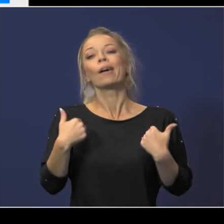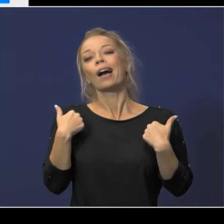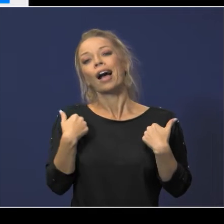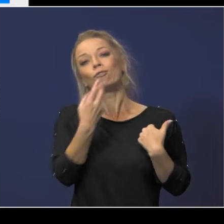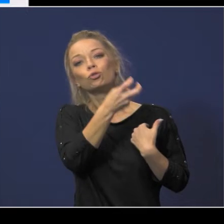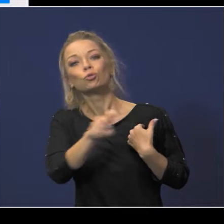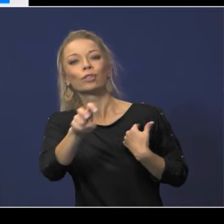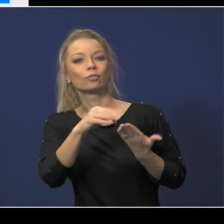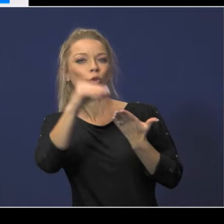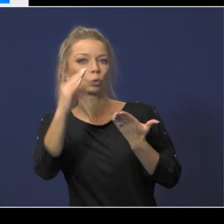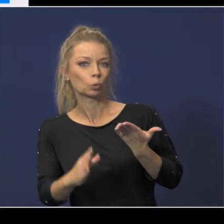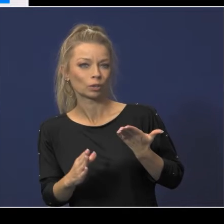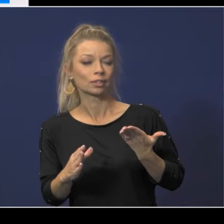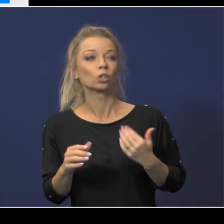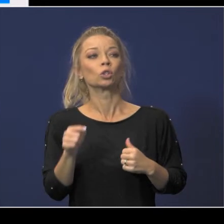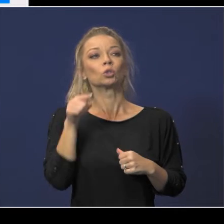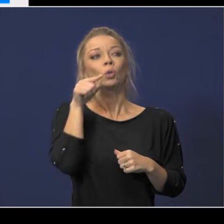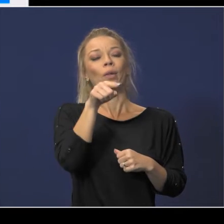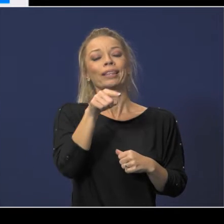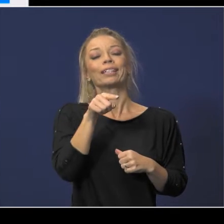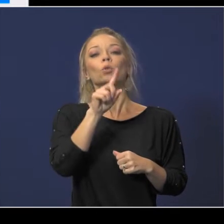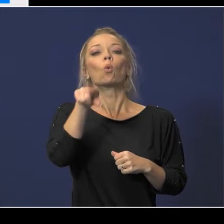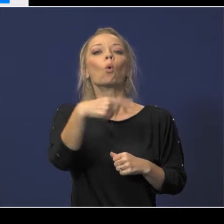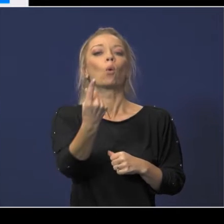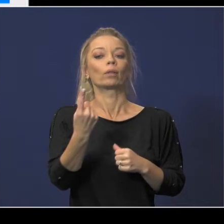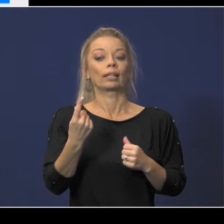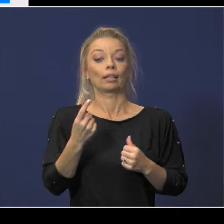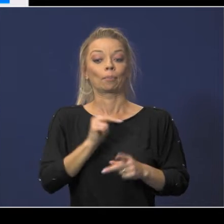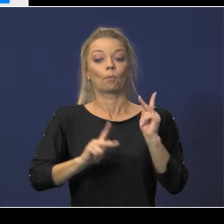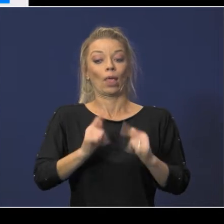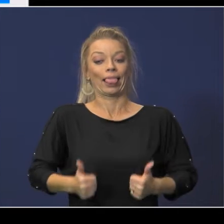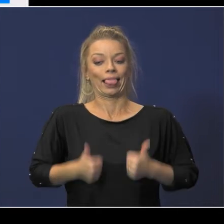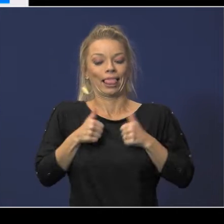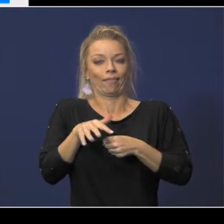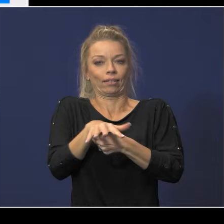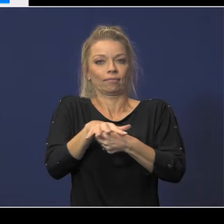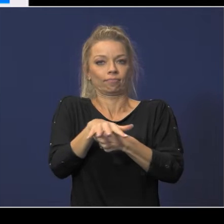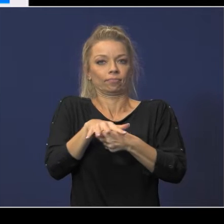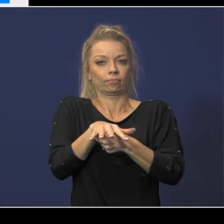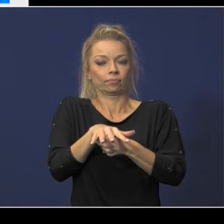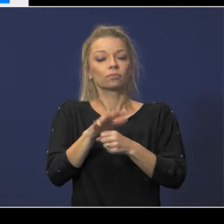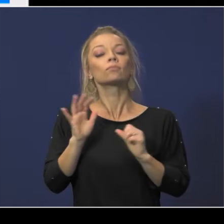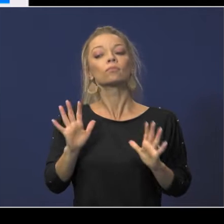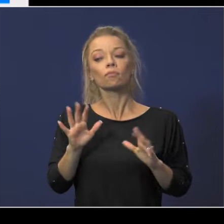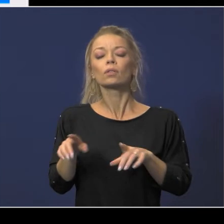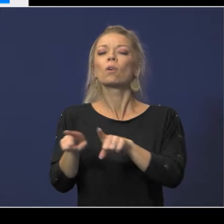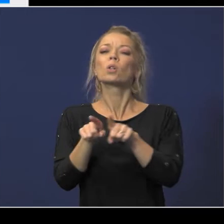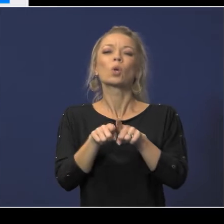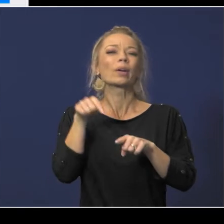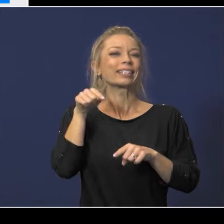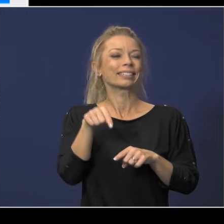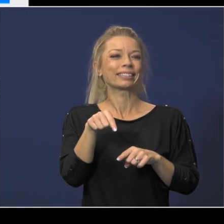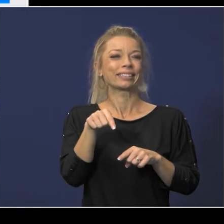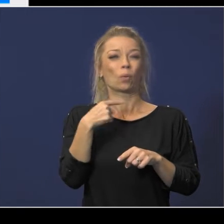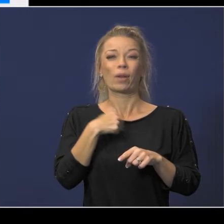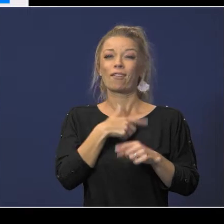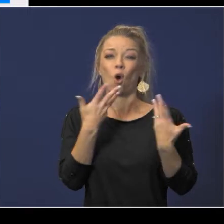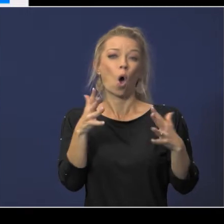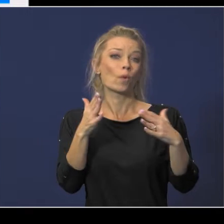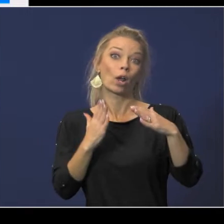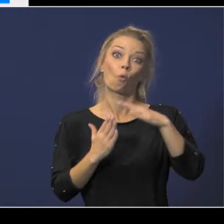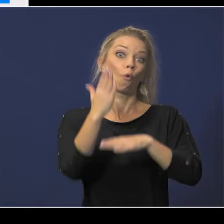in that lasso of those res codes and so and these are passes projections again we've already exceeded those projections